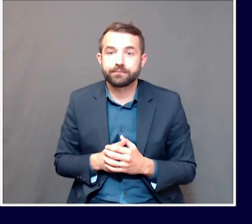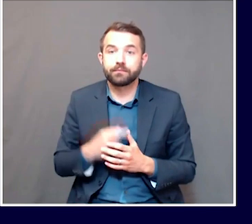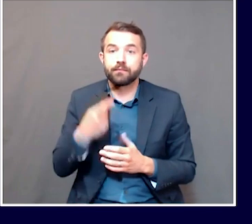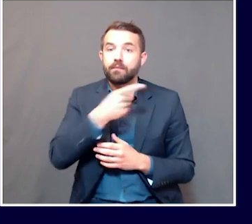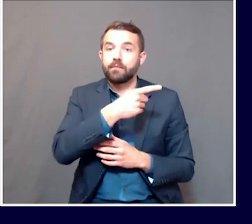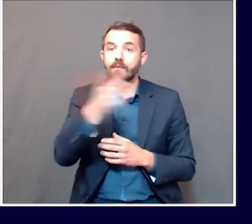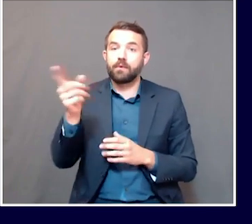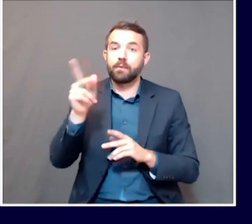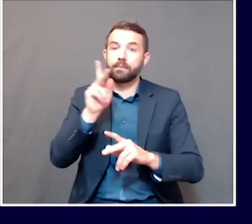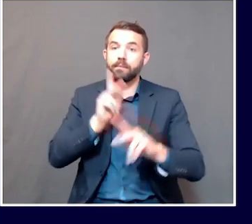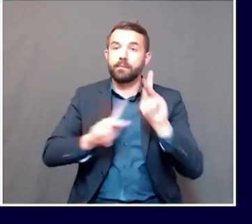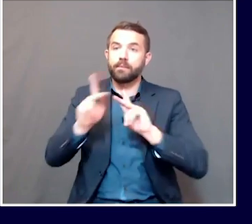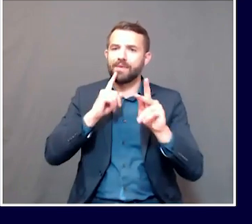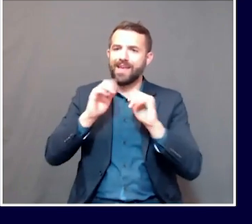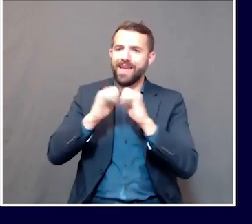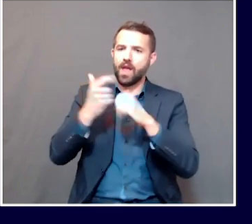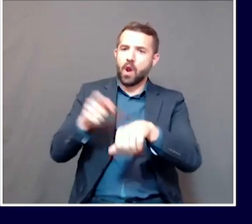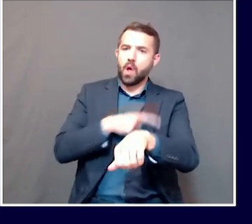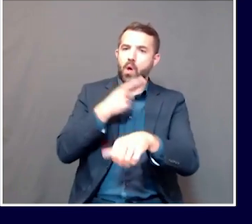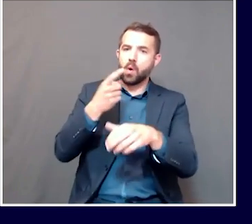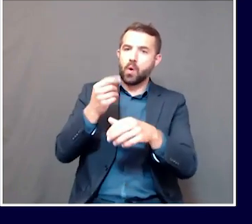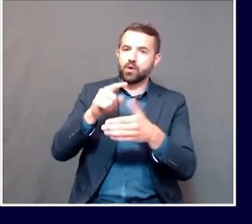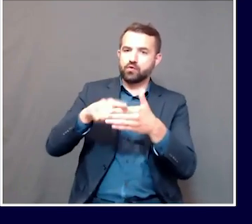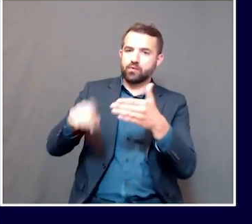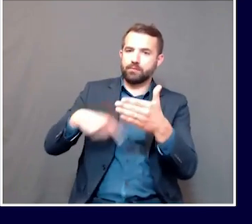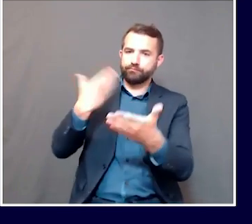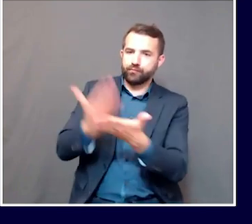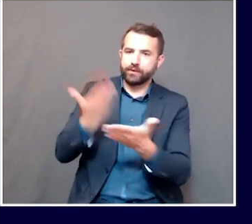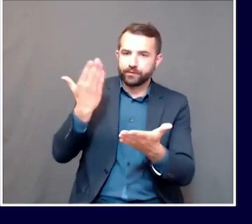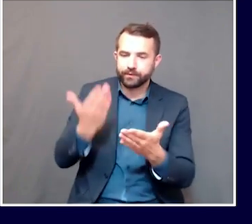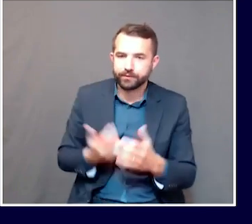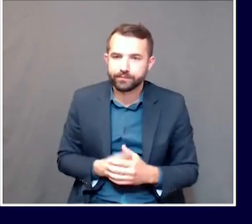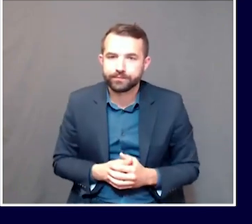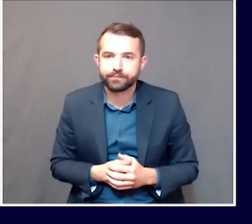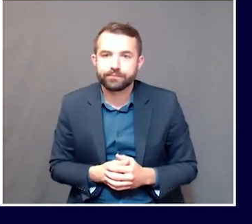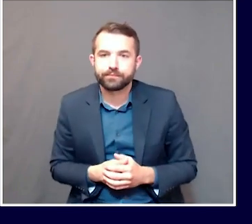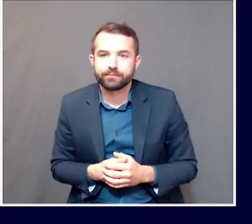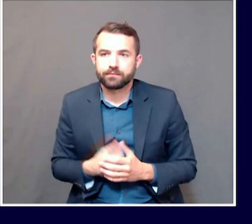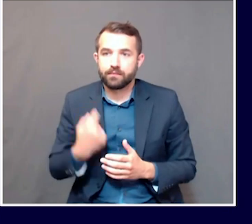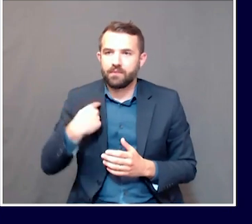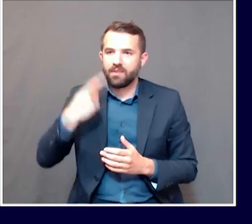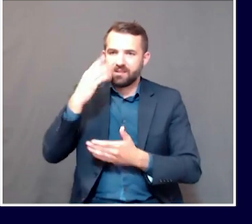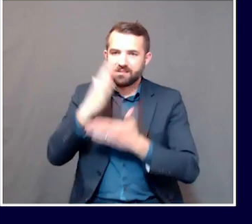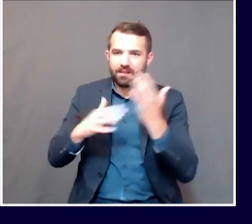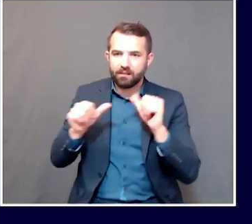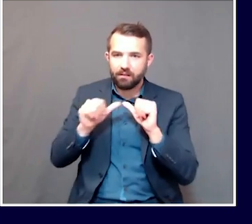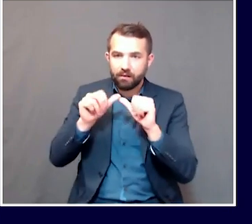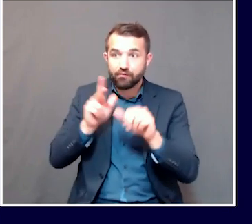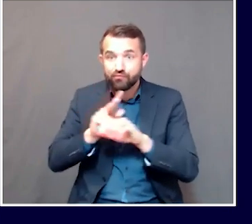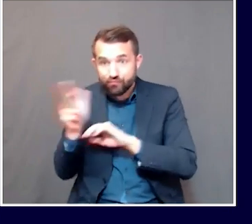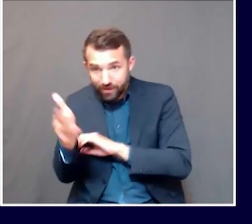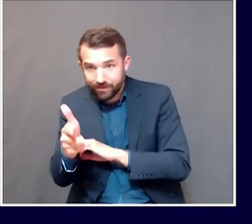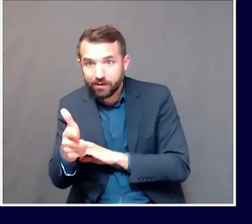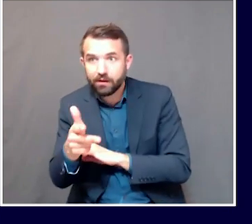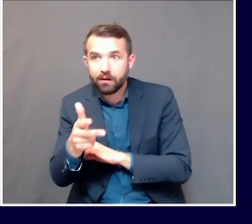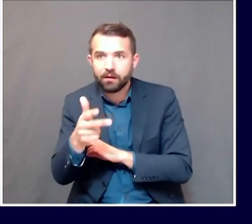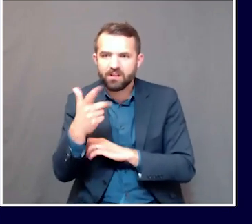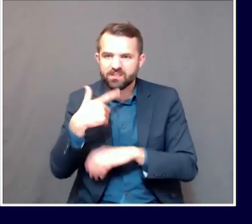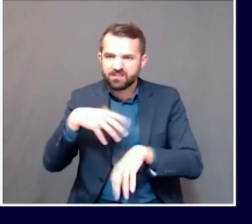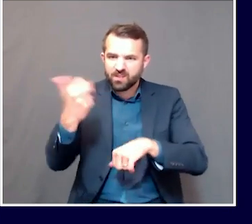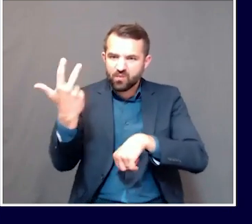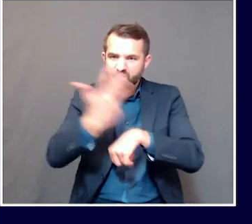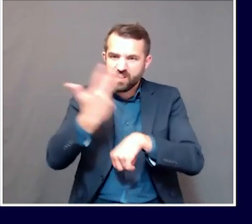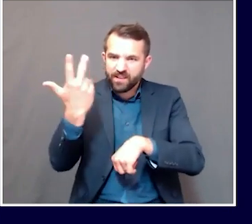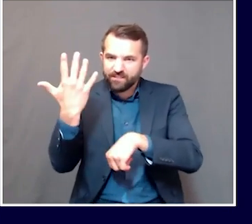the length of time it takes them to get results from a test. So some of these drive through sites, it takes, they're saying, you know, three to five days to